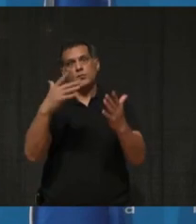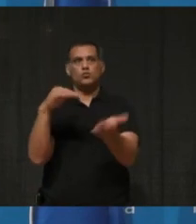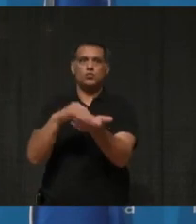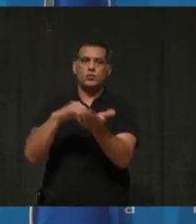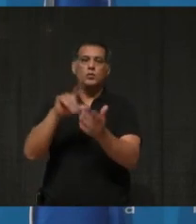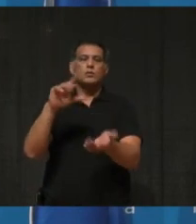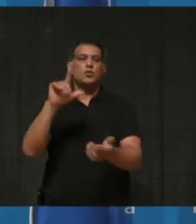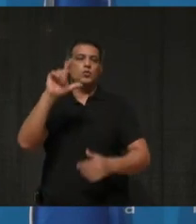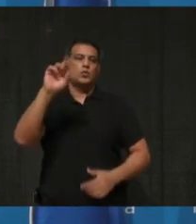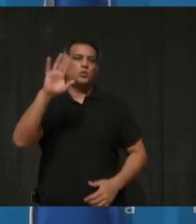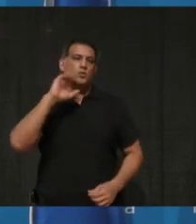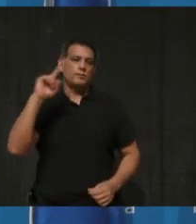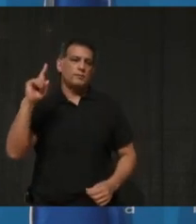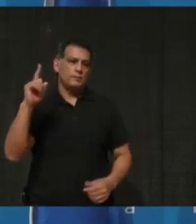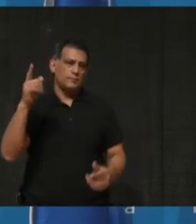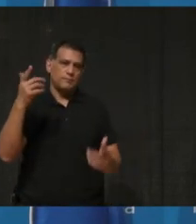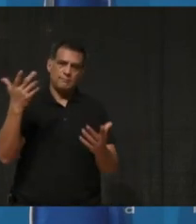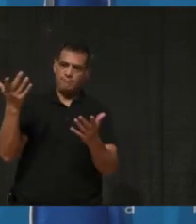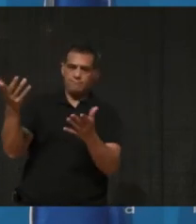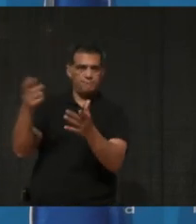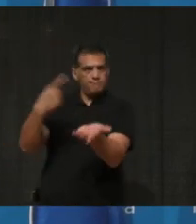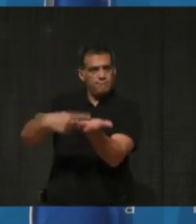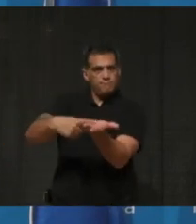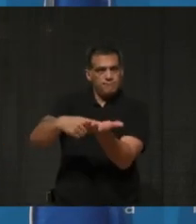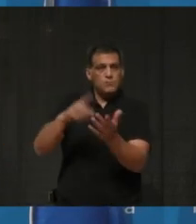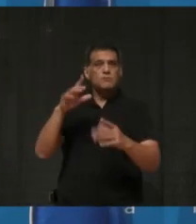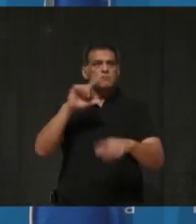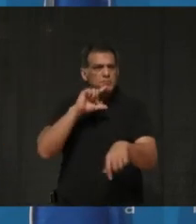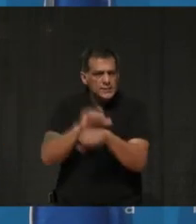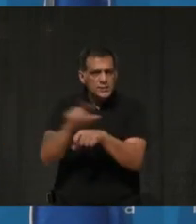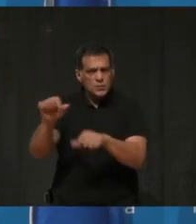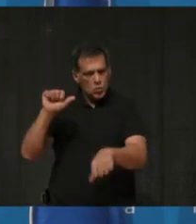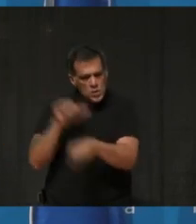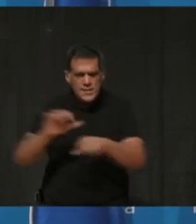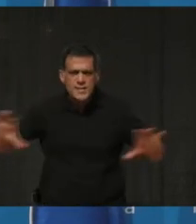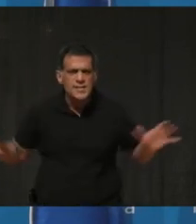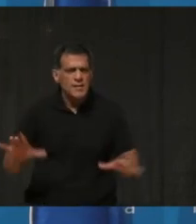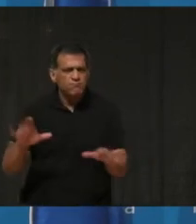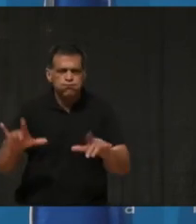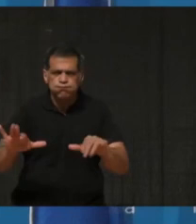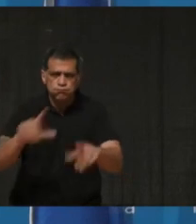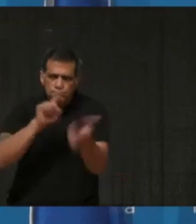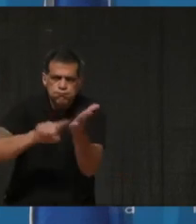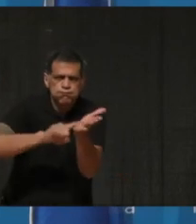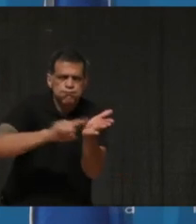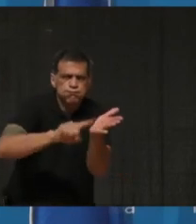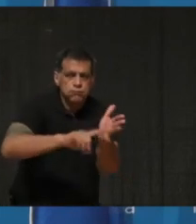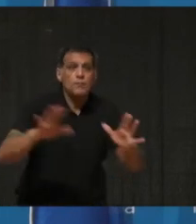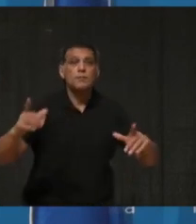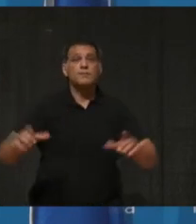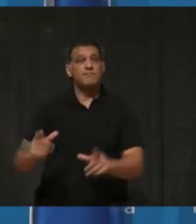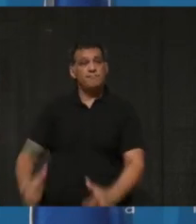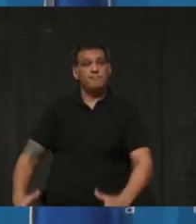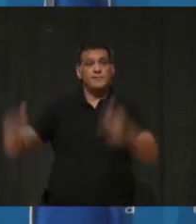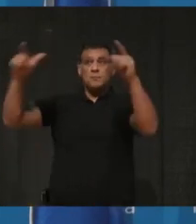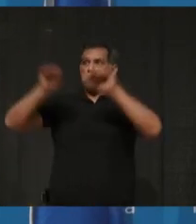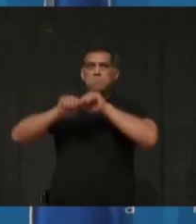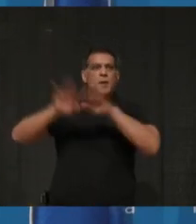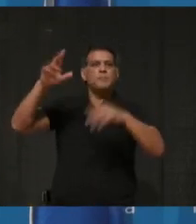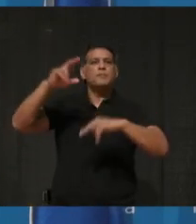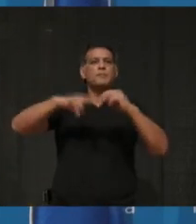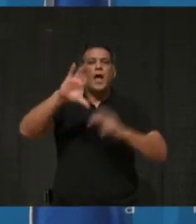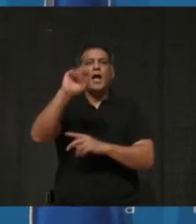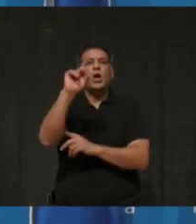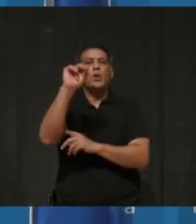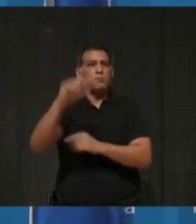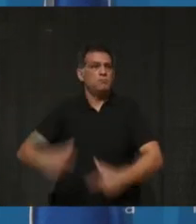Health for working quickly to get the situation under control and keeping all the condo residents safe as well as